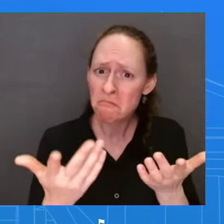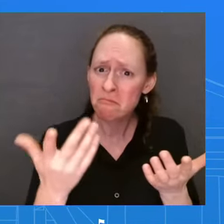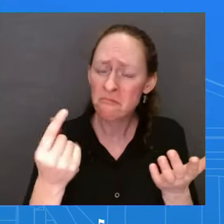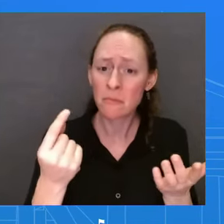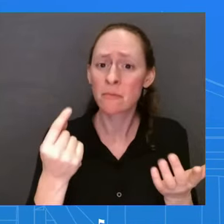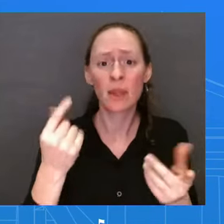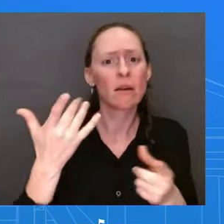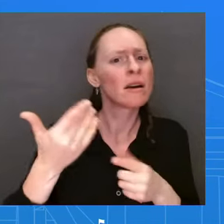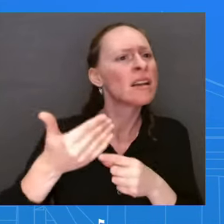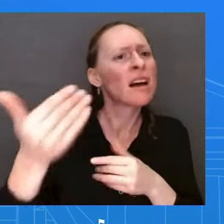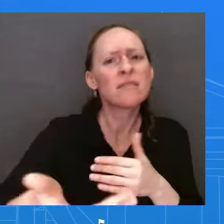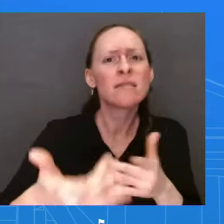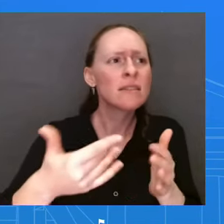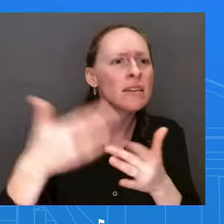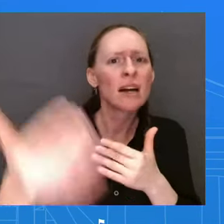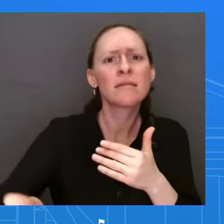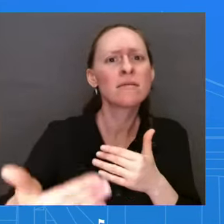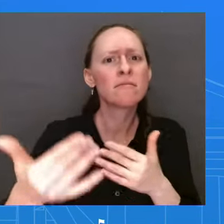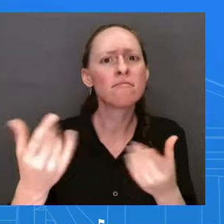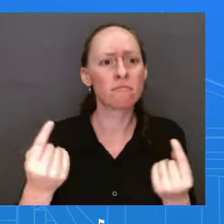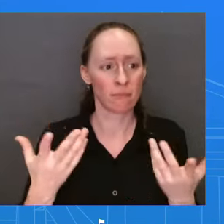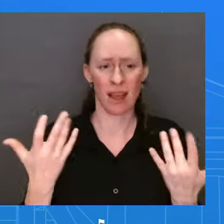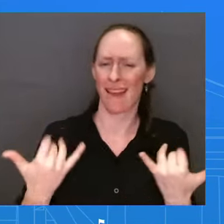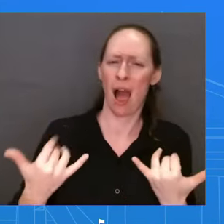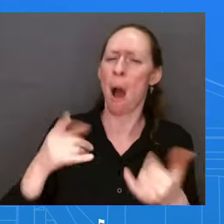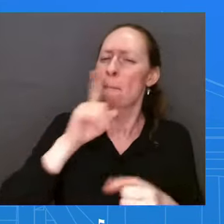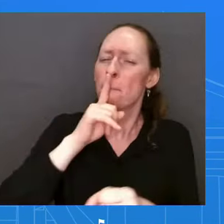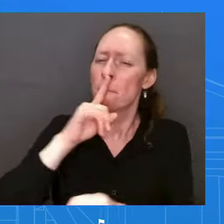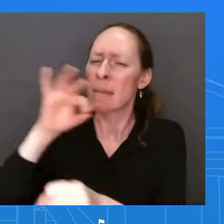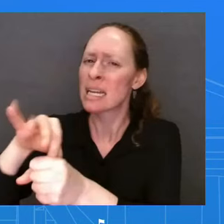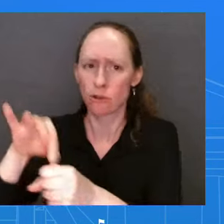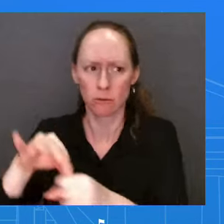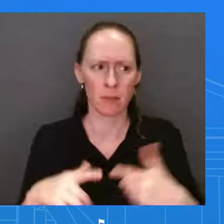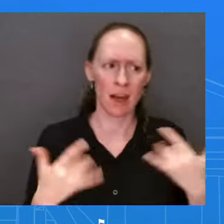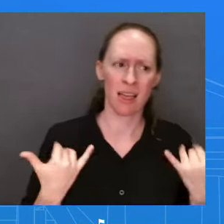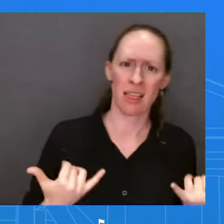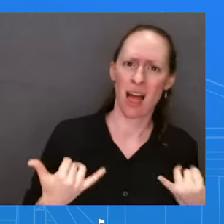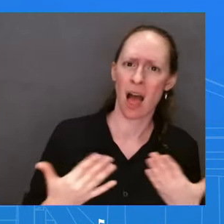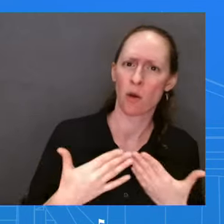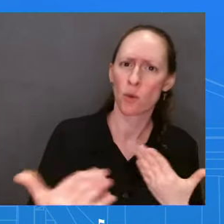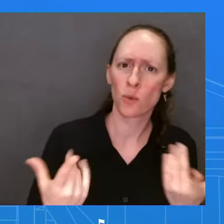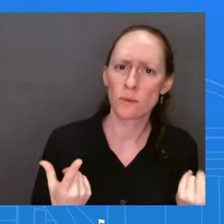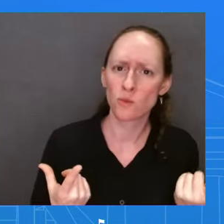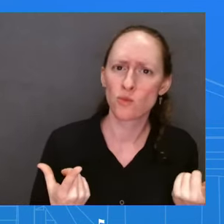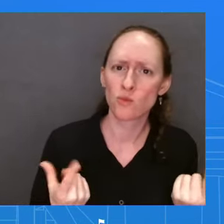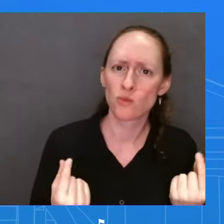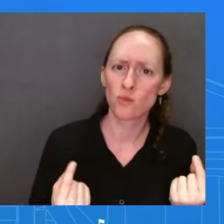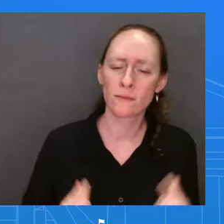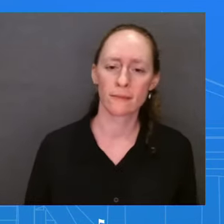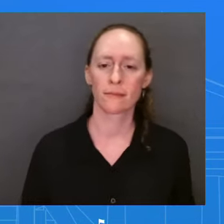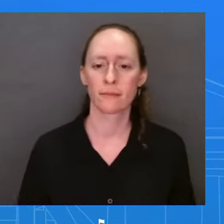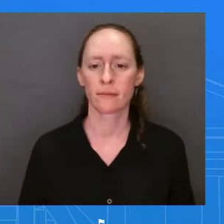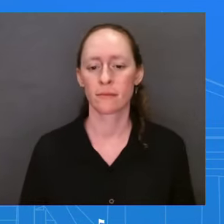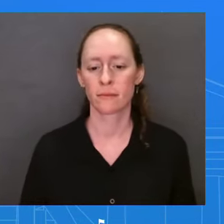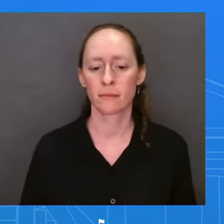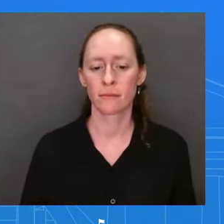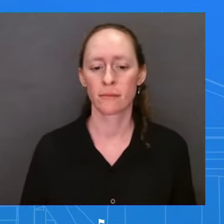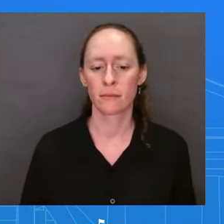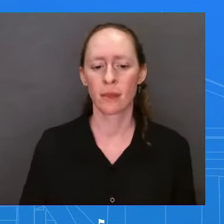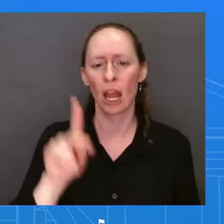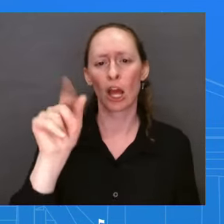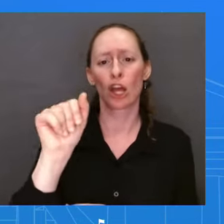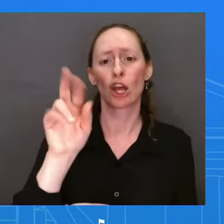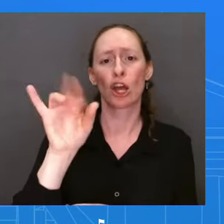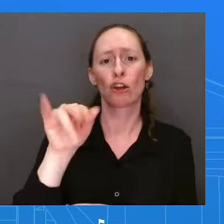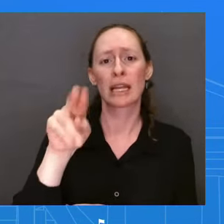if this, I think Kareem yesterday called it a cornerstone speech or something like that, why not use this opportunity, you're